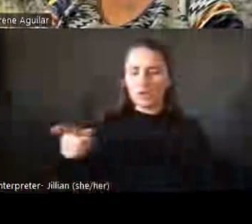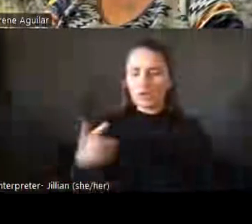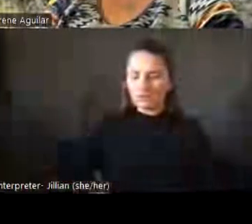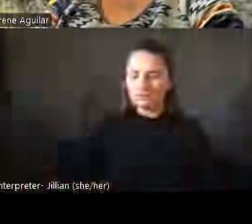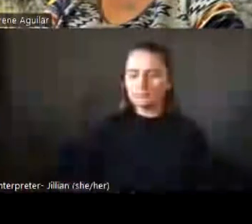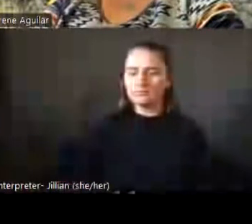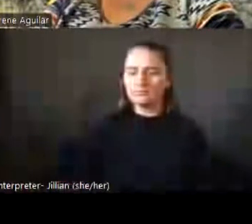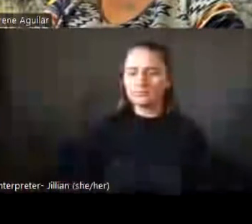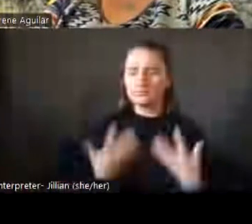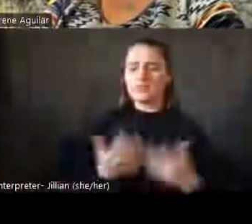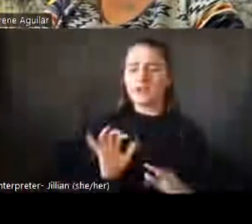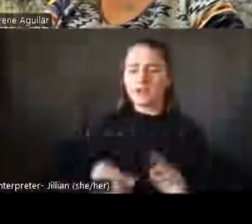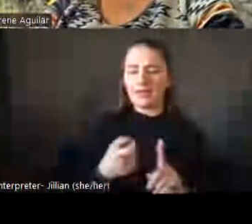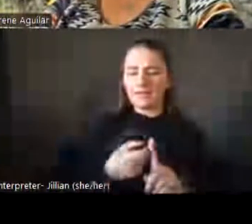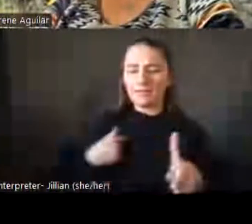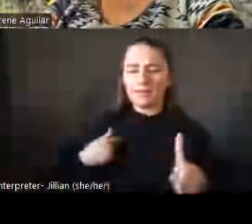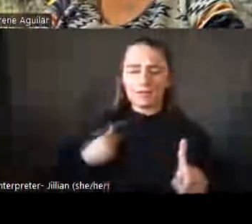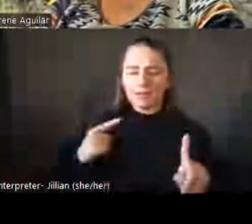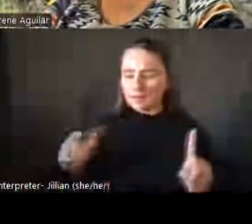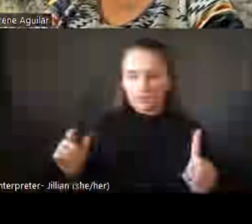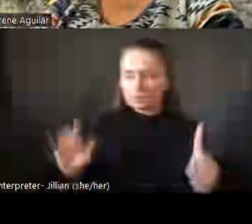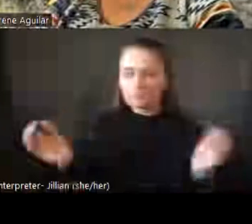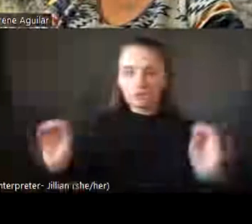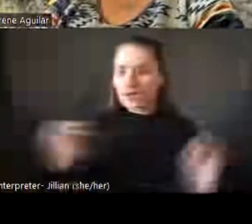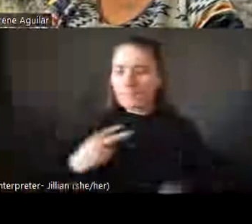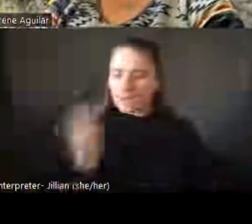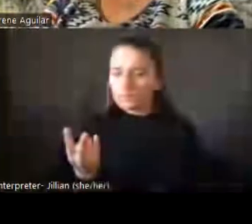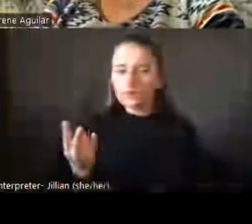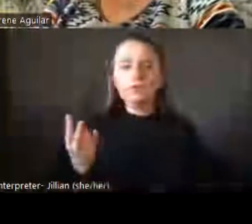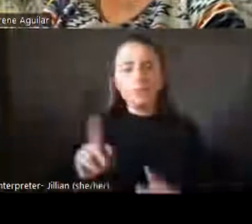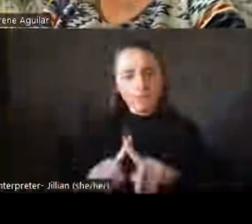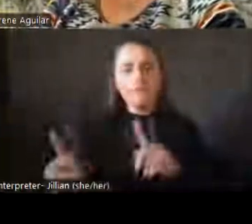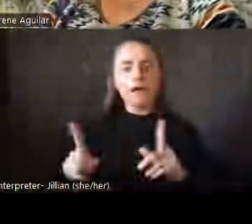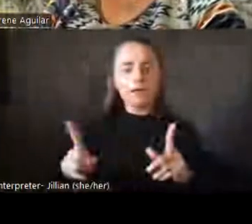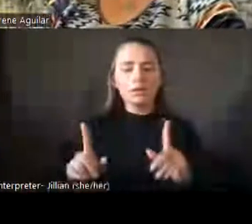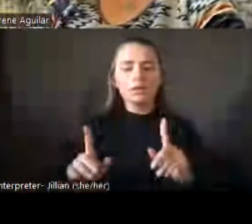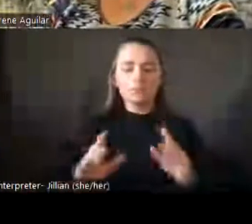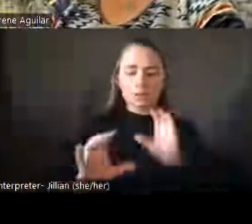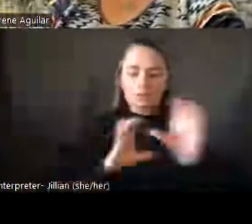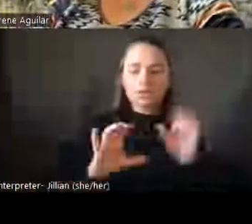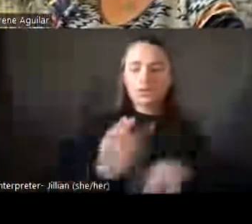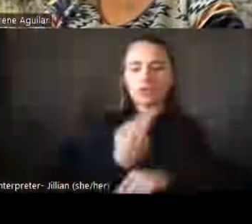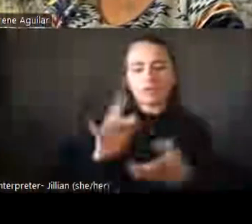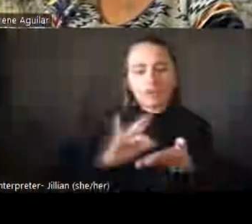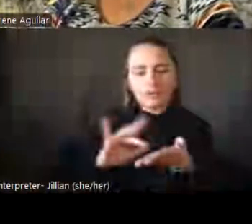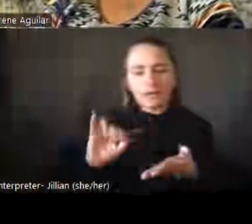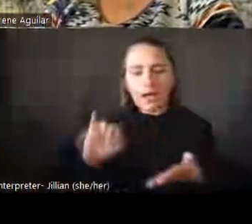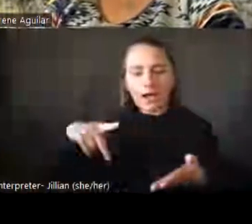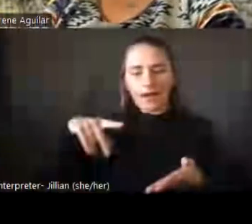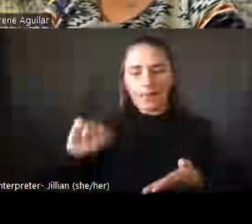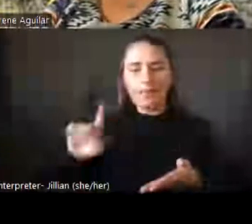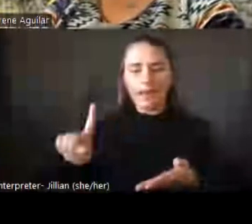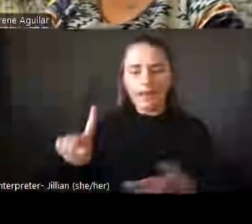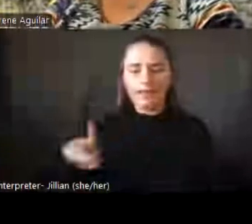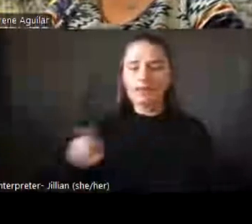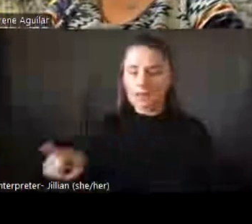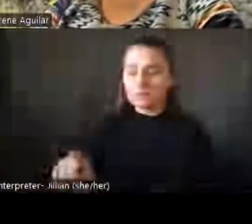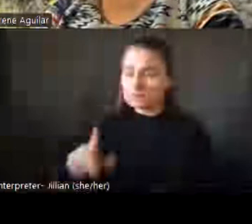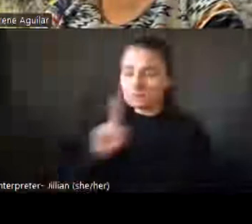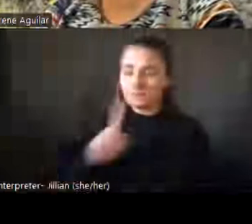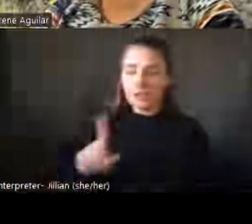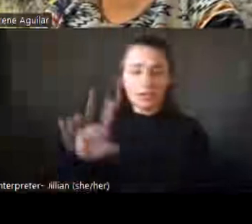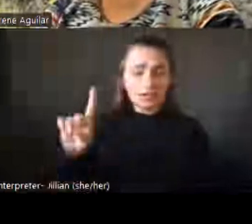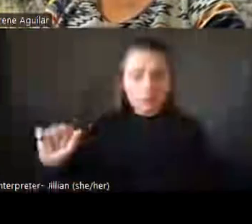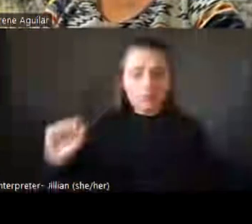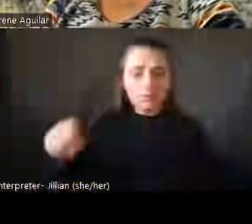nonverbal. He still communicates with an iPad. He's severely disabled, but